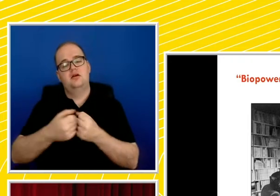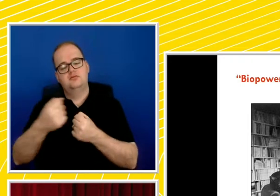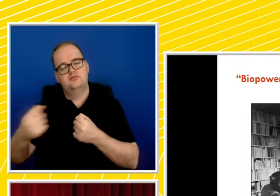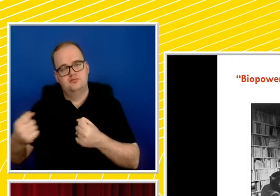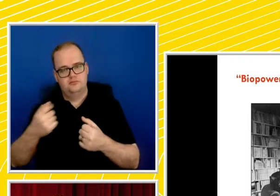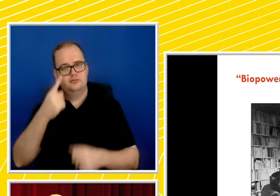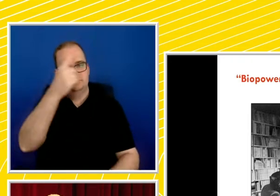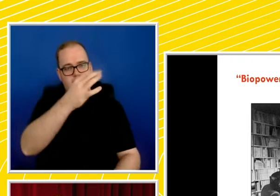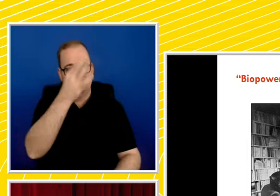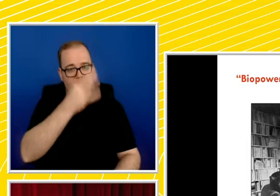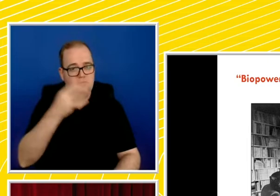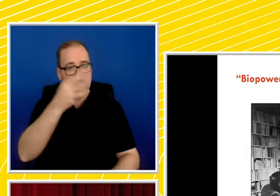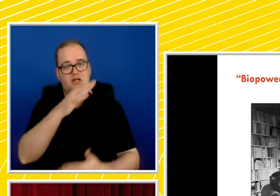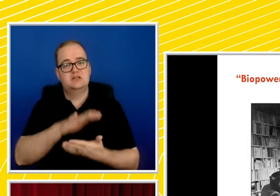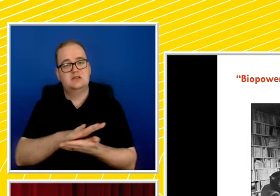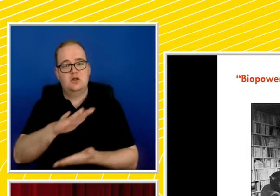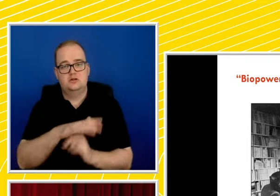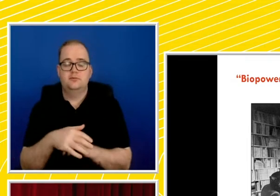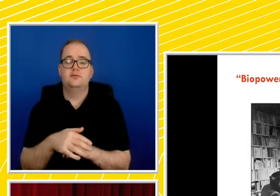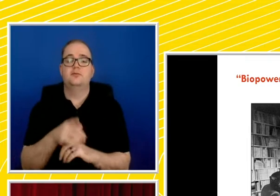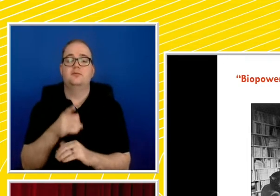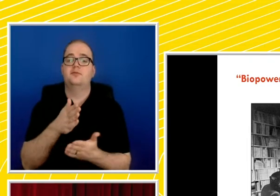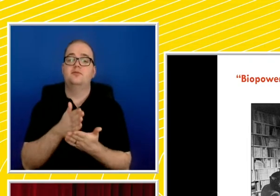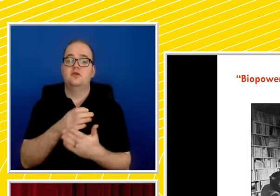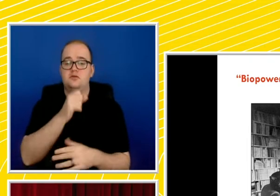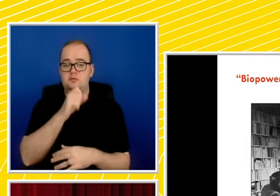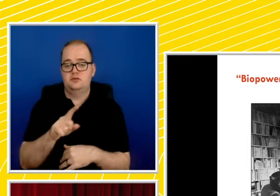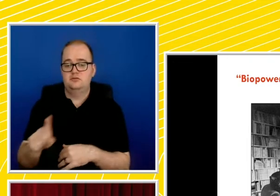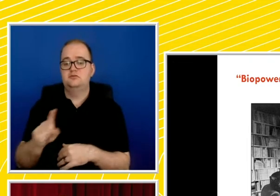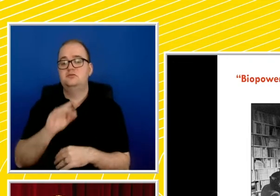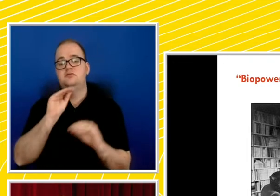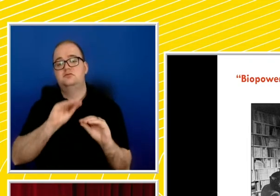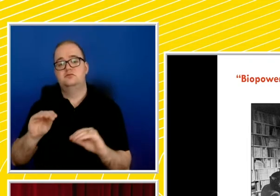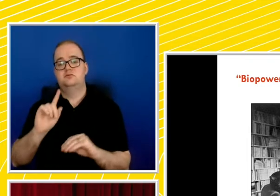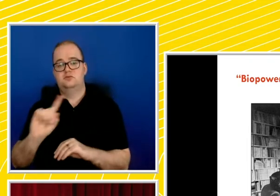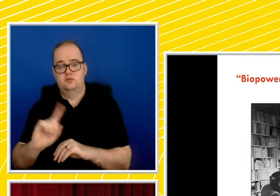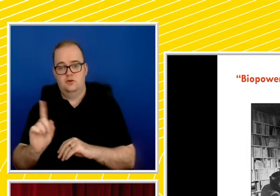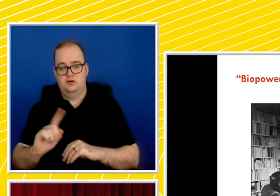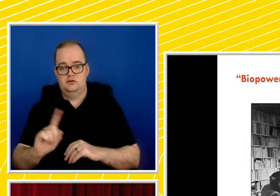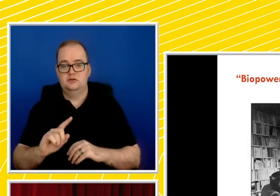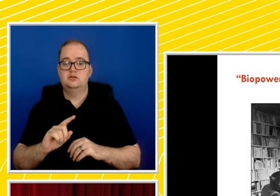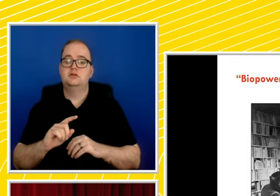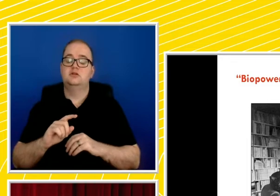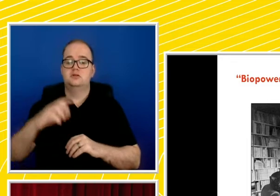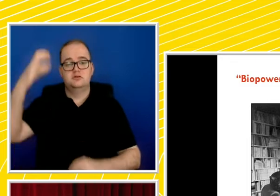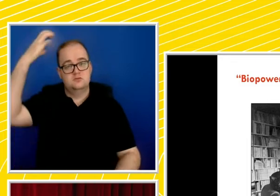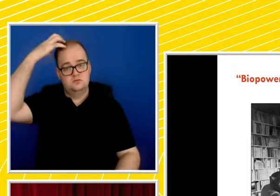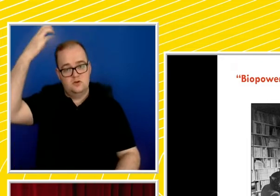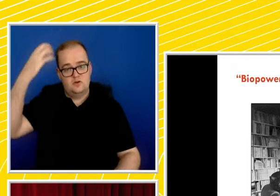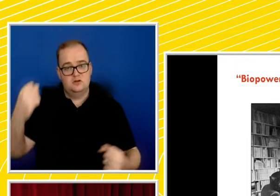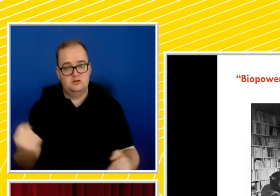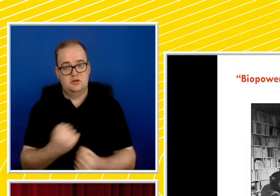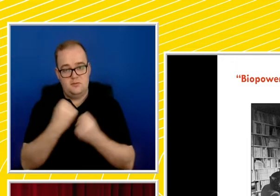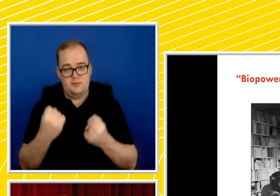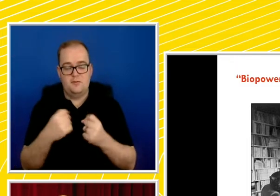The core idea of Foucault's construct of biopower is the integration of sovereign power with biological science and the reformulation